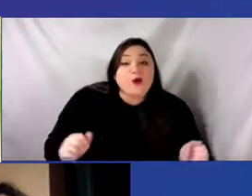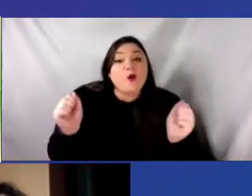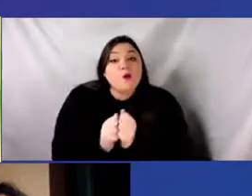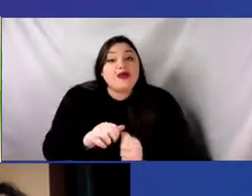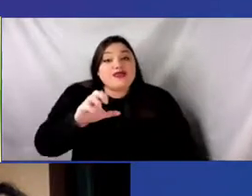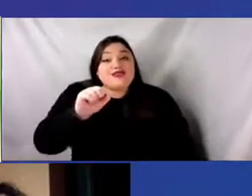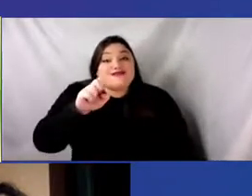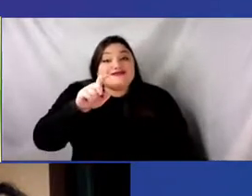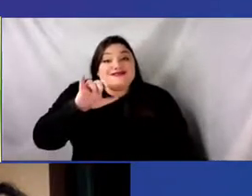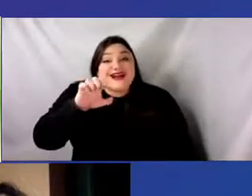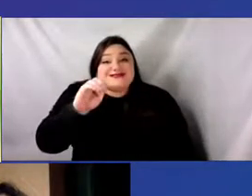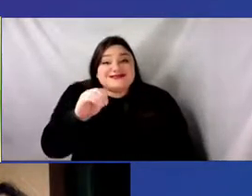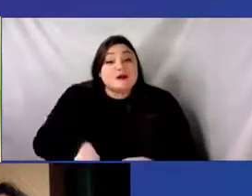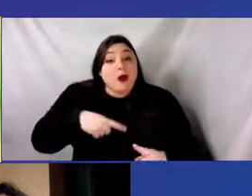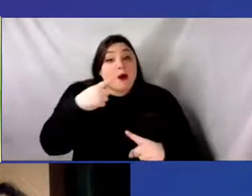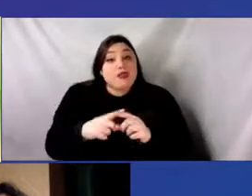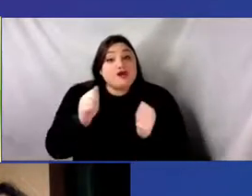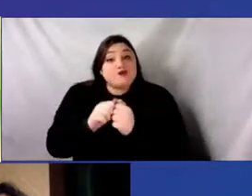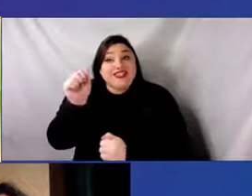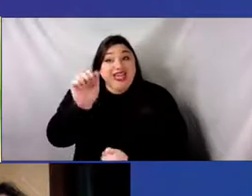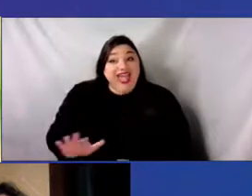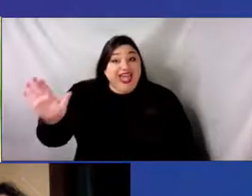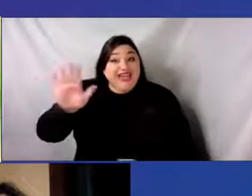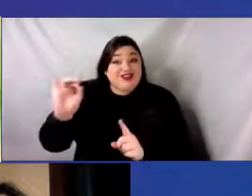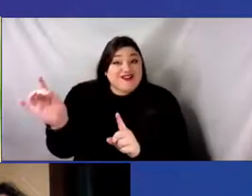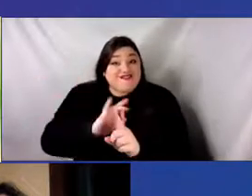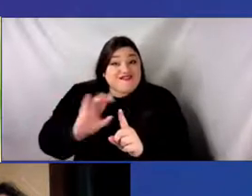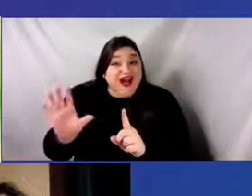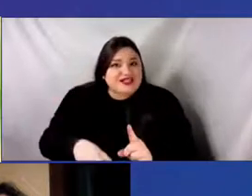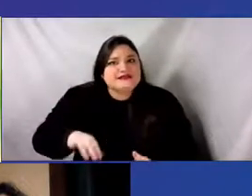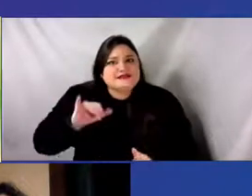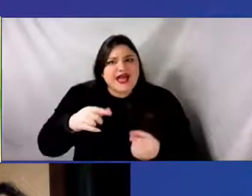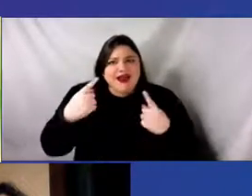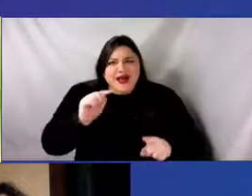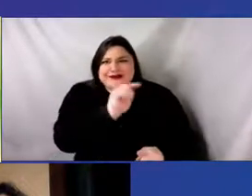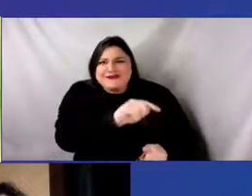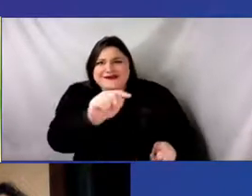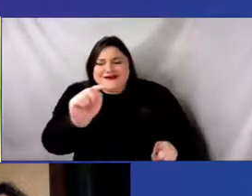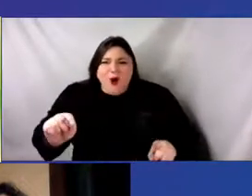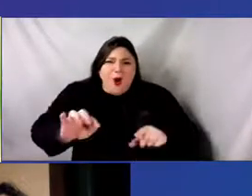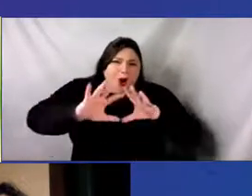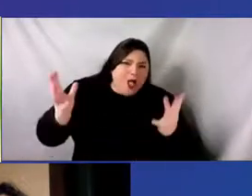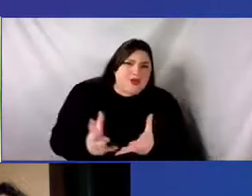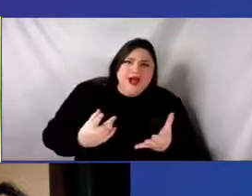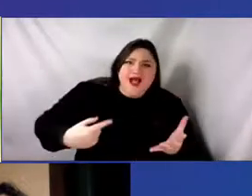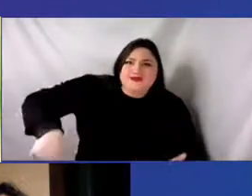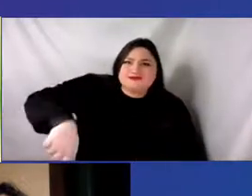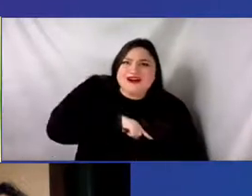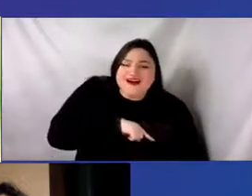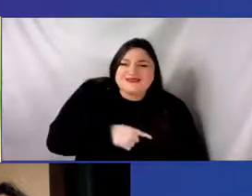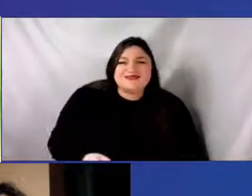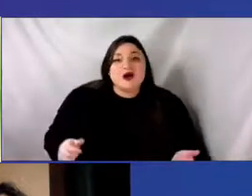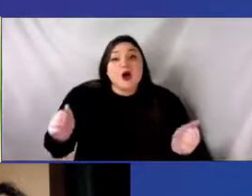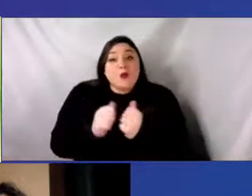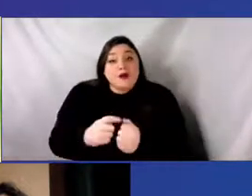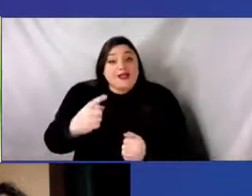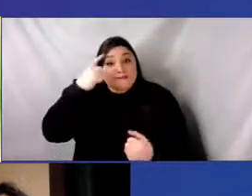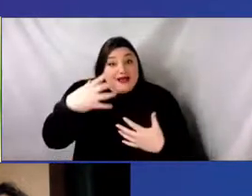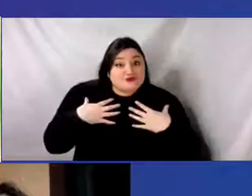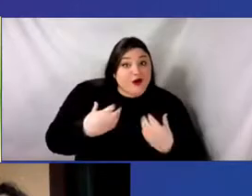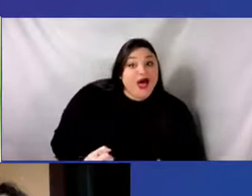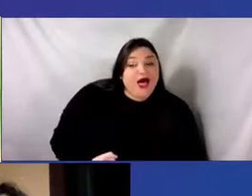when we're saying with Asian violence, so much of the violence that is surrounding us art within mental health, homeless advocacy.